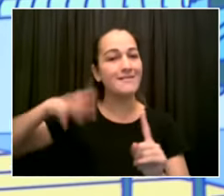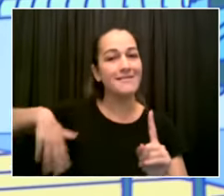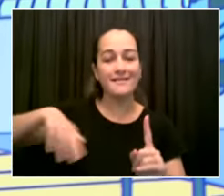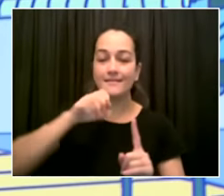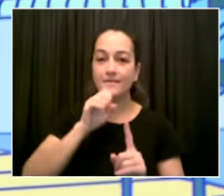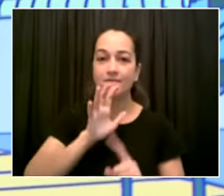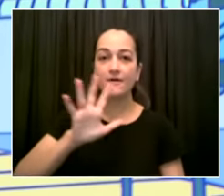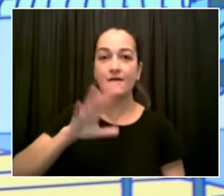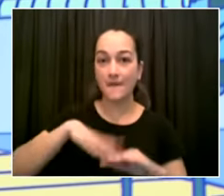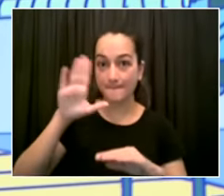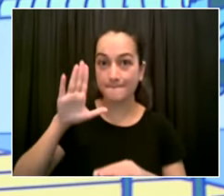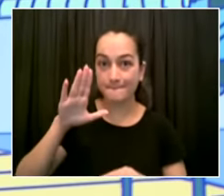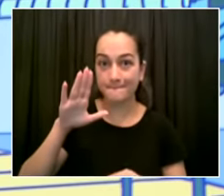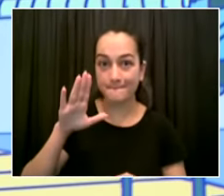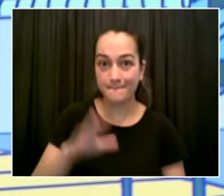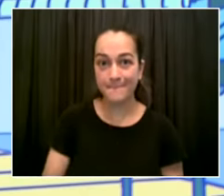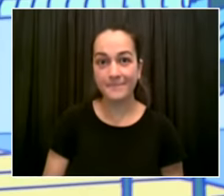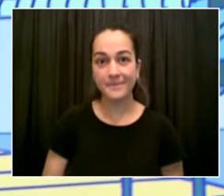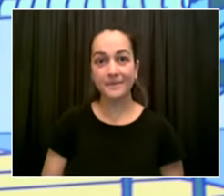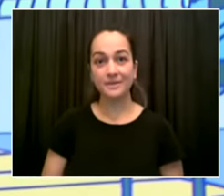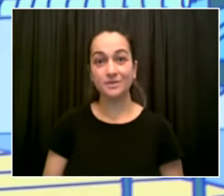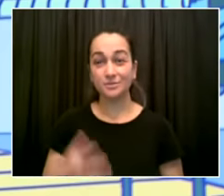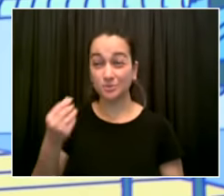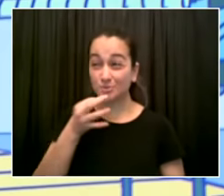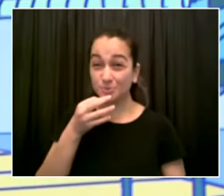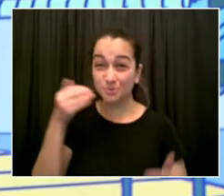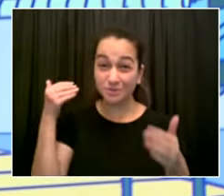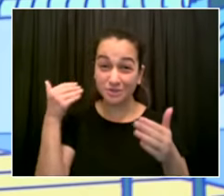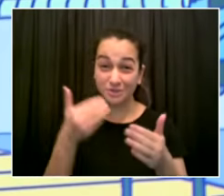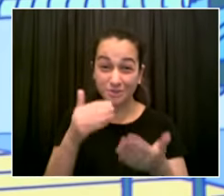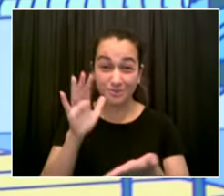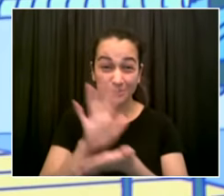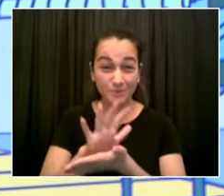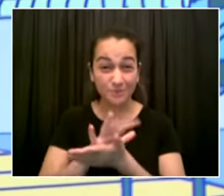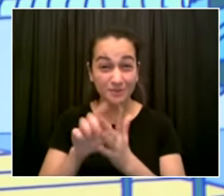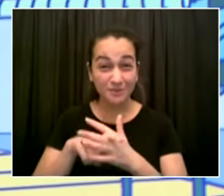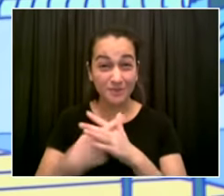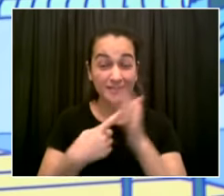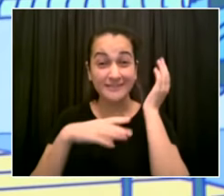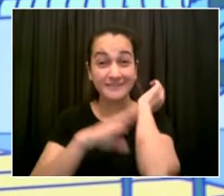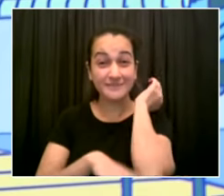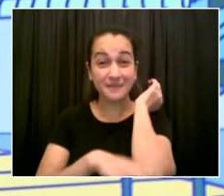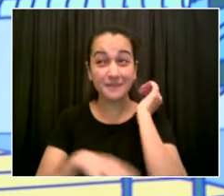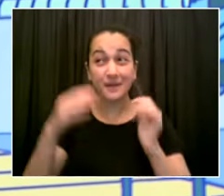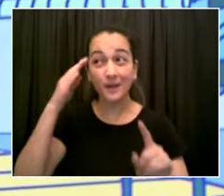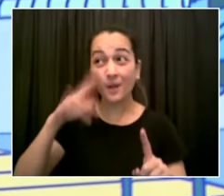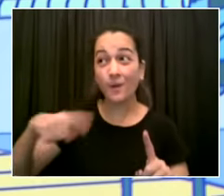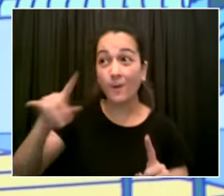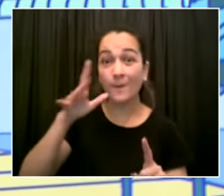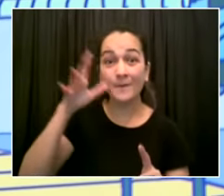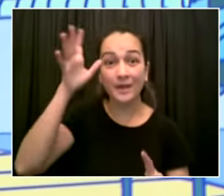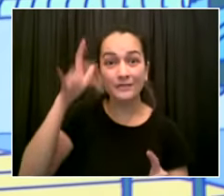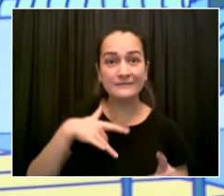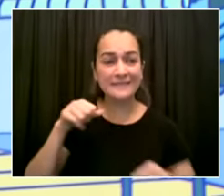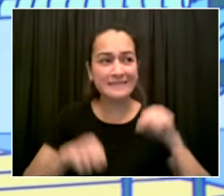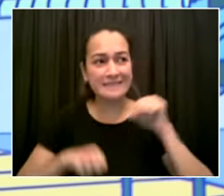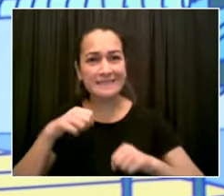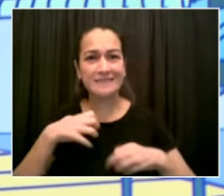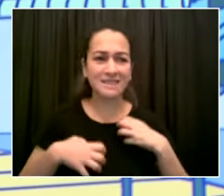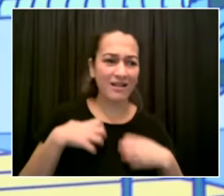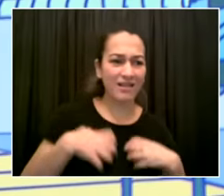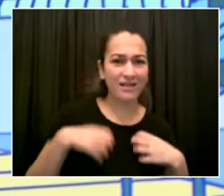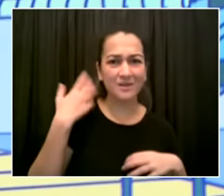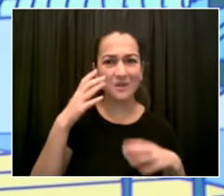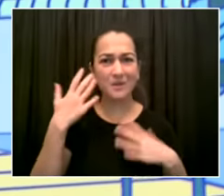tremendous relief when they can get their youngest kids vaccinated that day that that's allowed i am